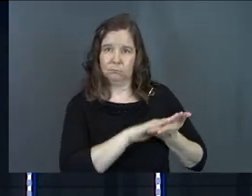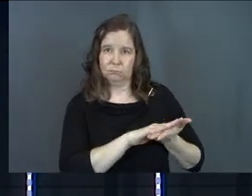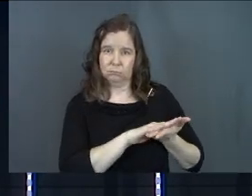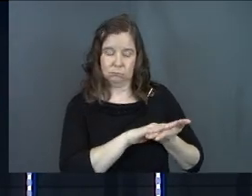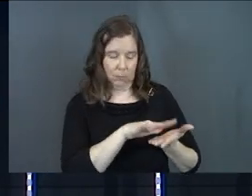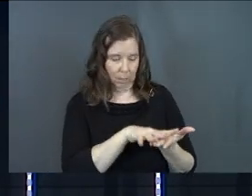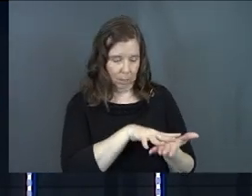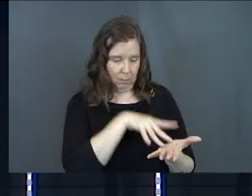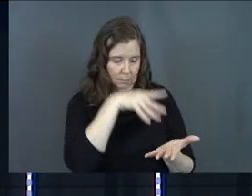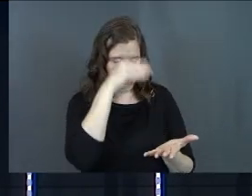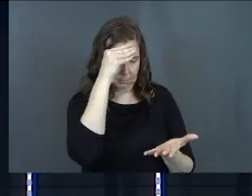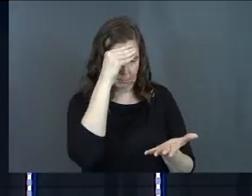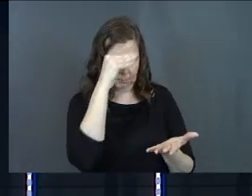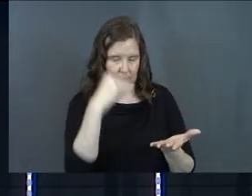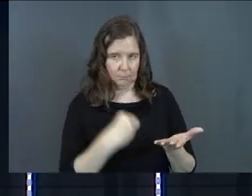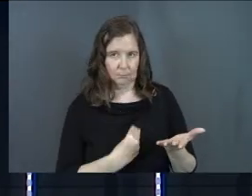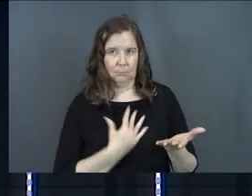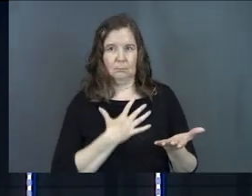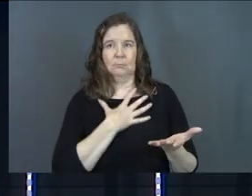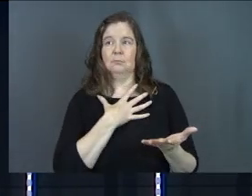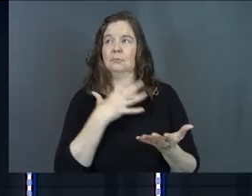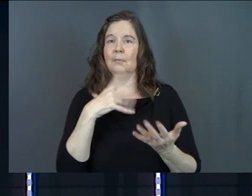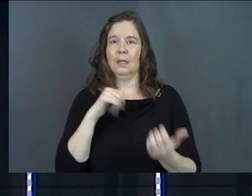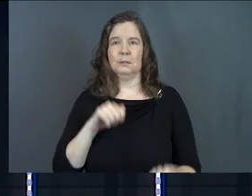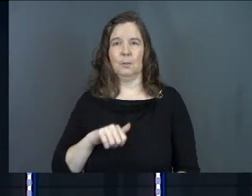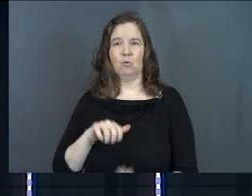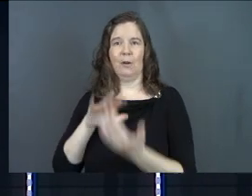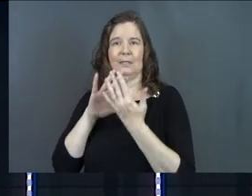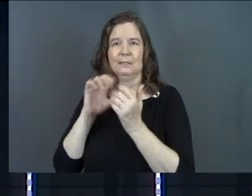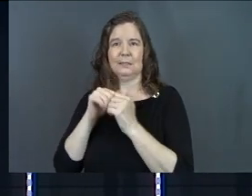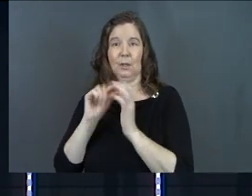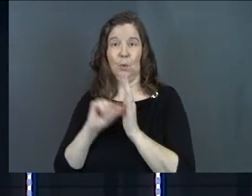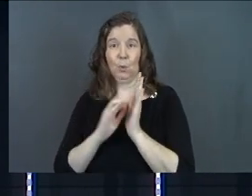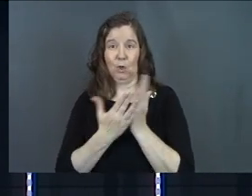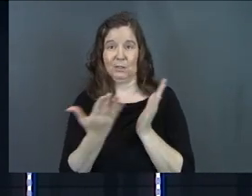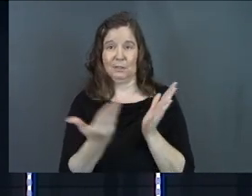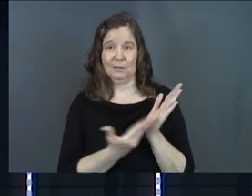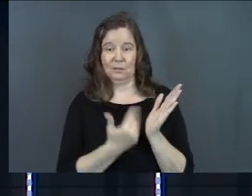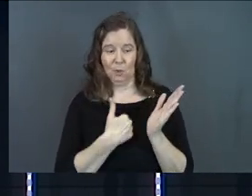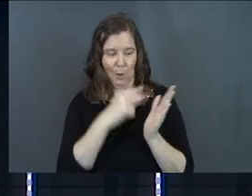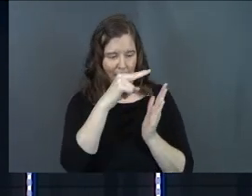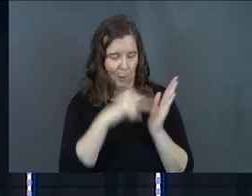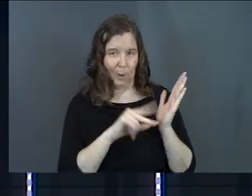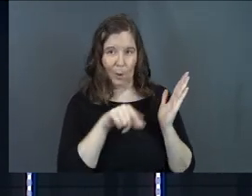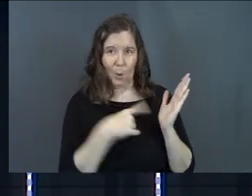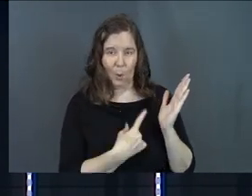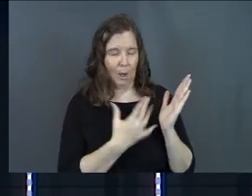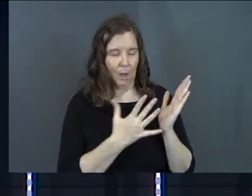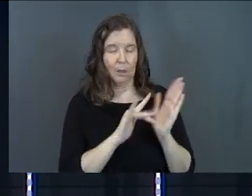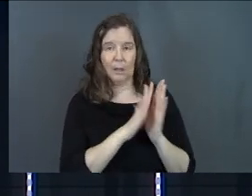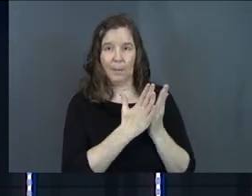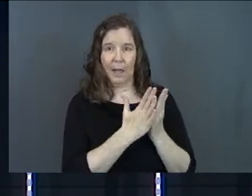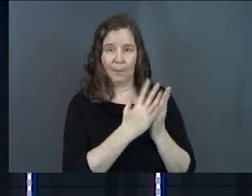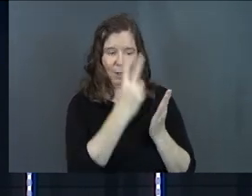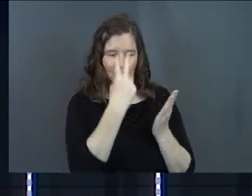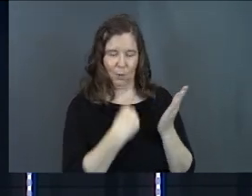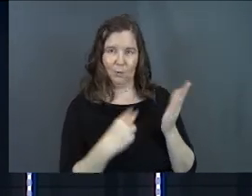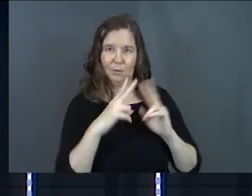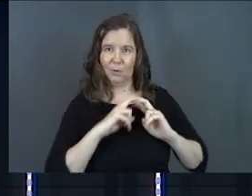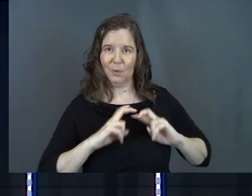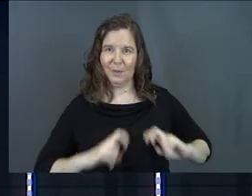that, it's a supernatural presence in the words. So I don't just read the Bible. let the Bible read me.